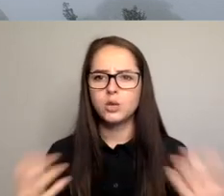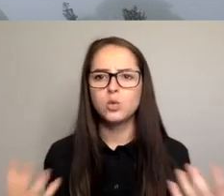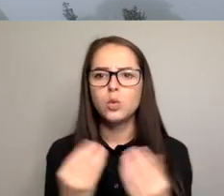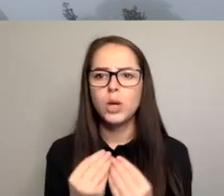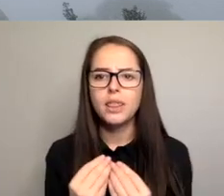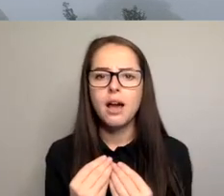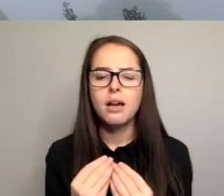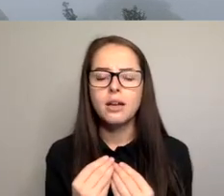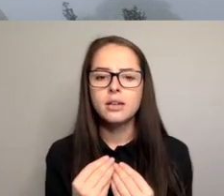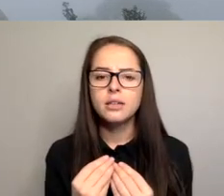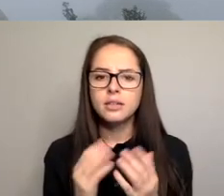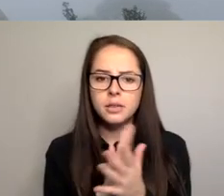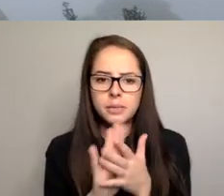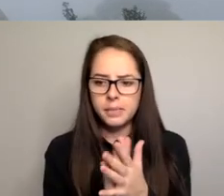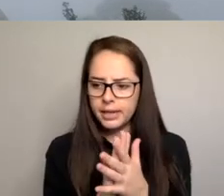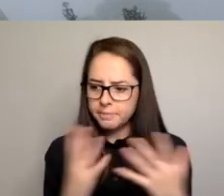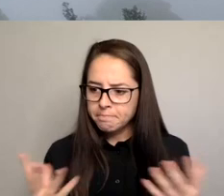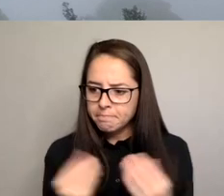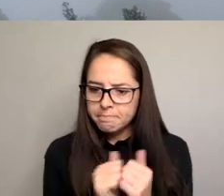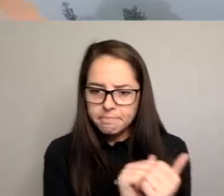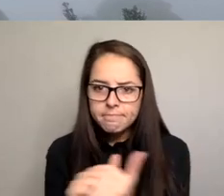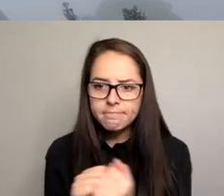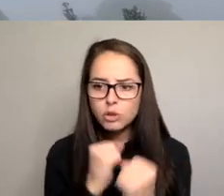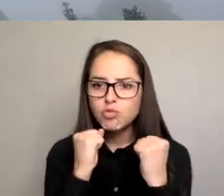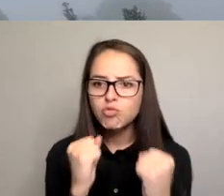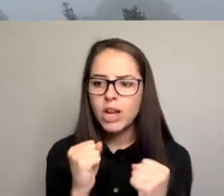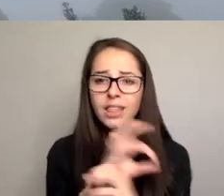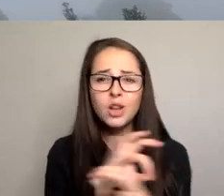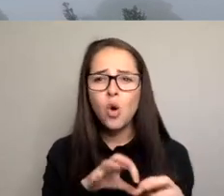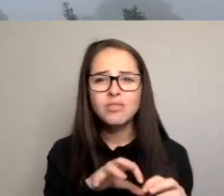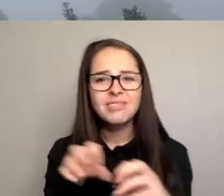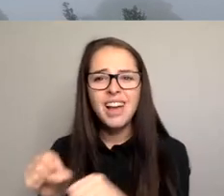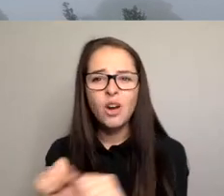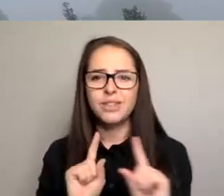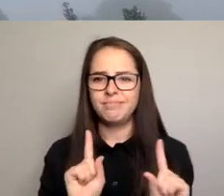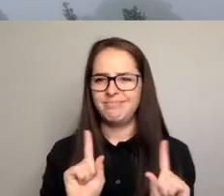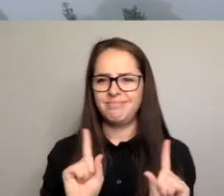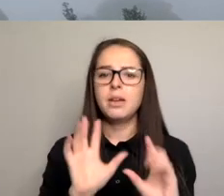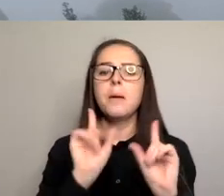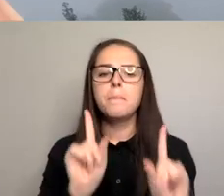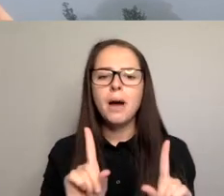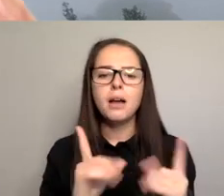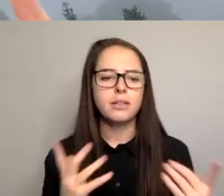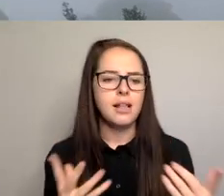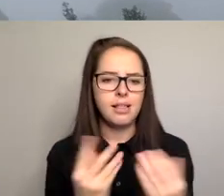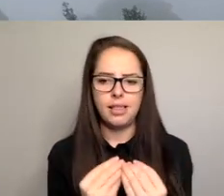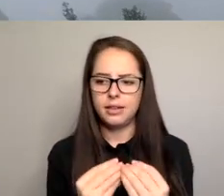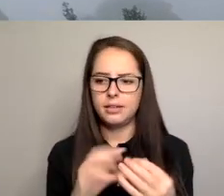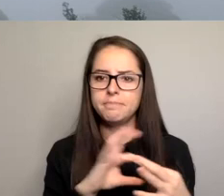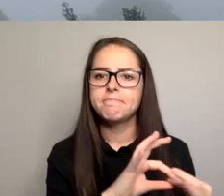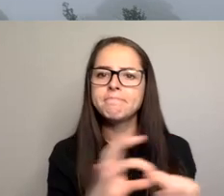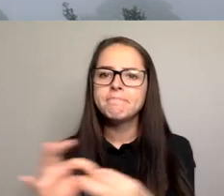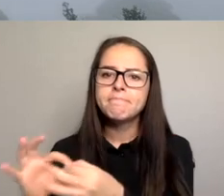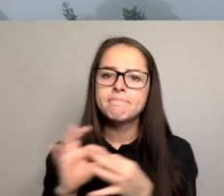to strengthen and support their work, not take it over, but just be able to link up and network and really